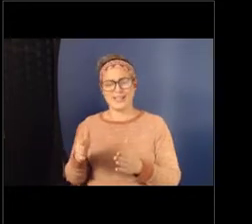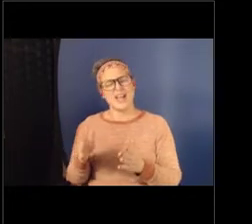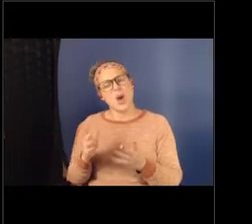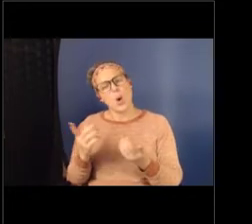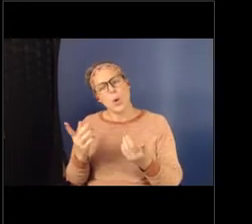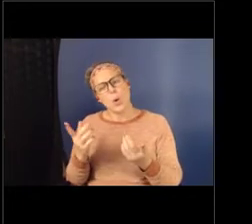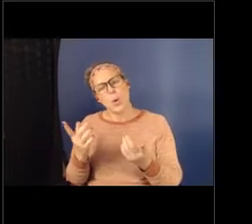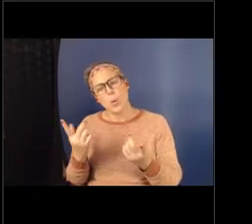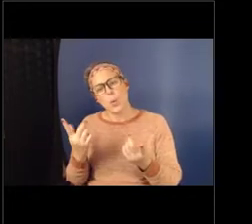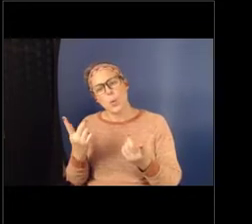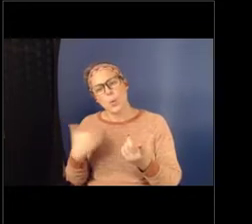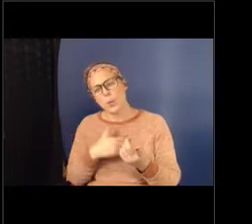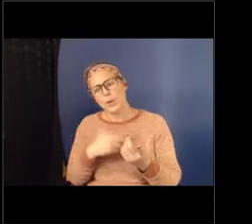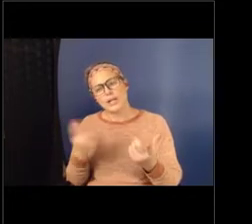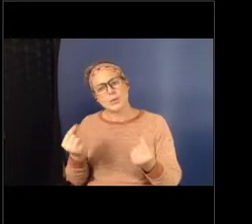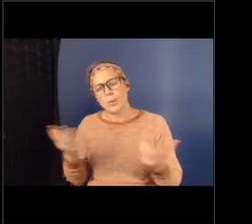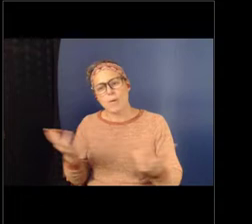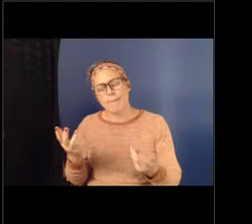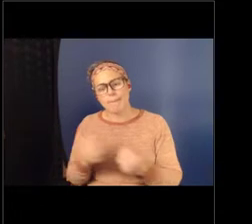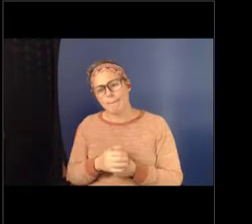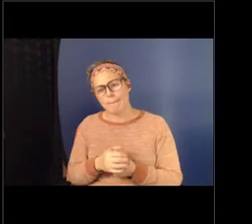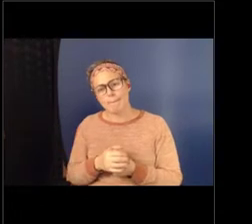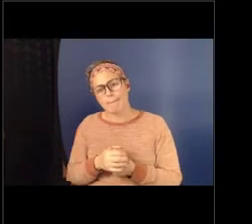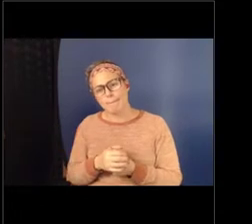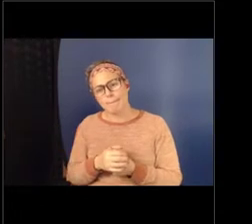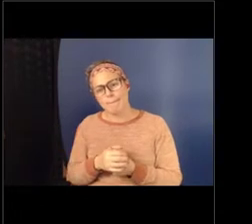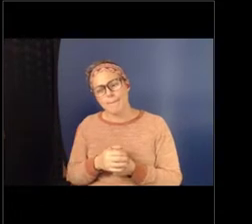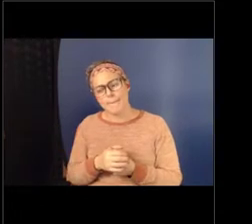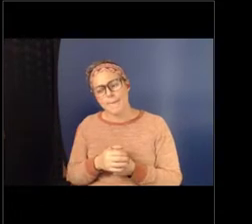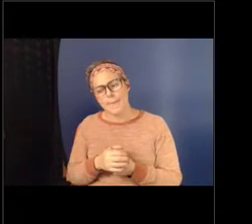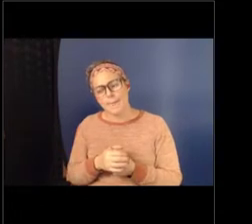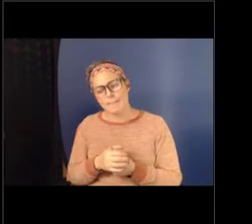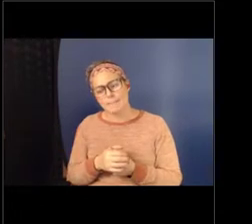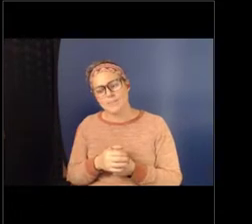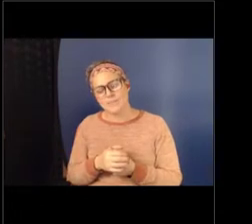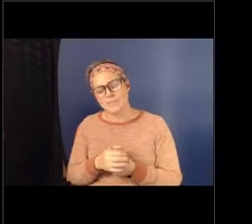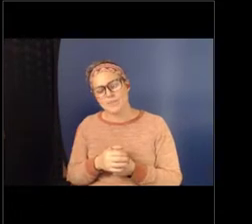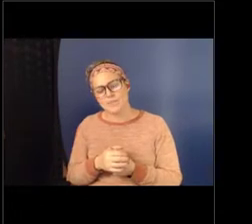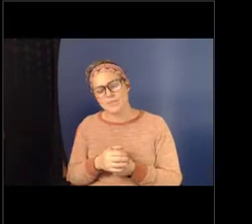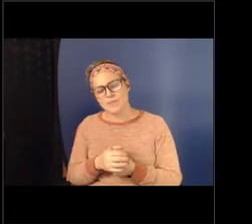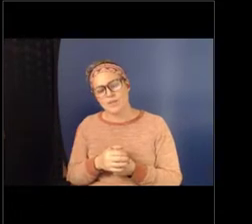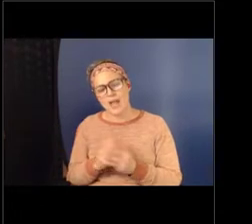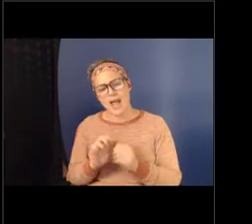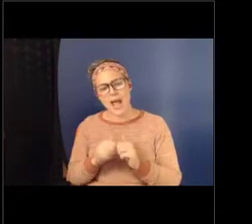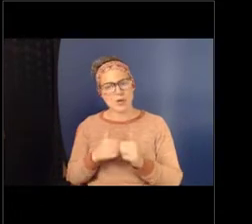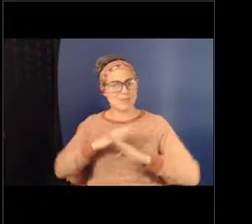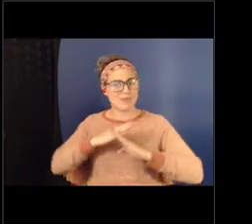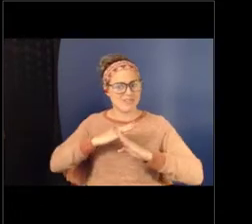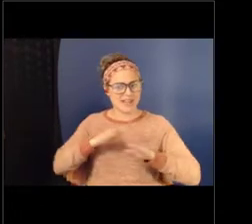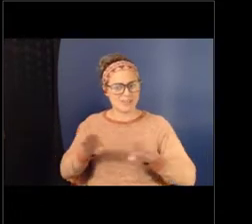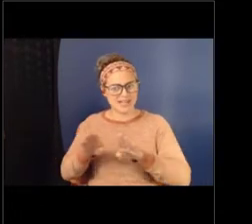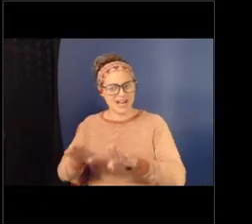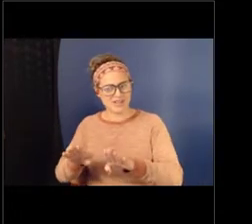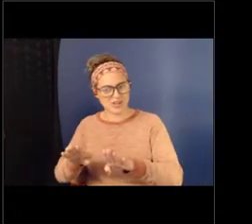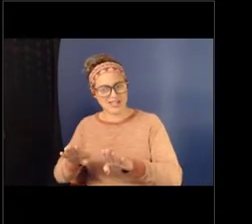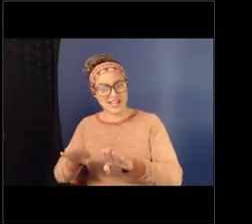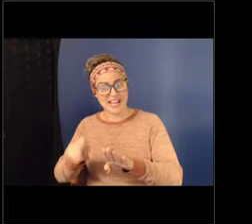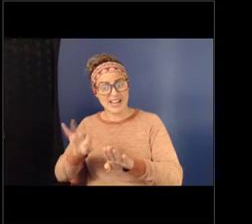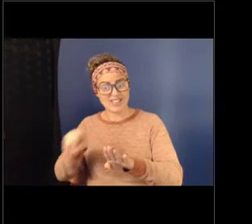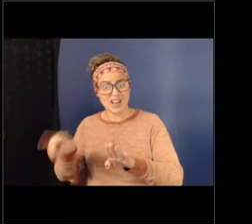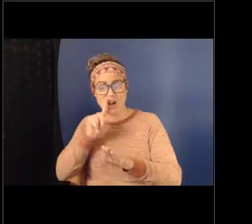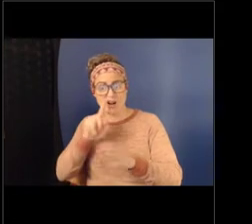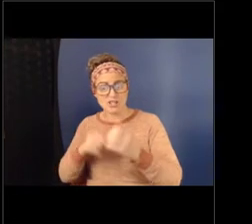can we prevent behaviors that are supported by the very systems of oppression in our world?